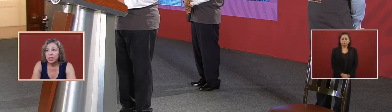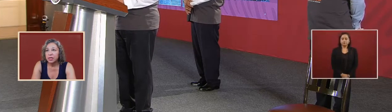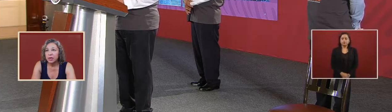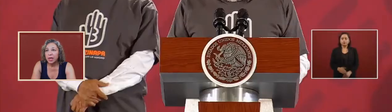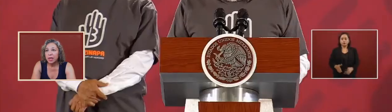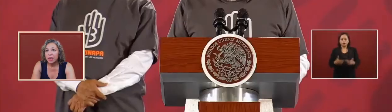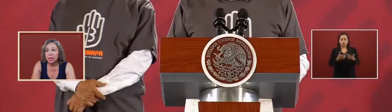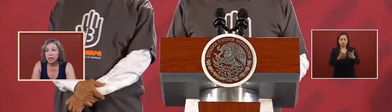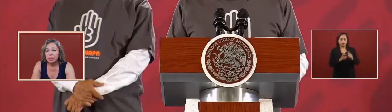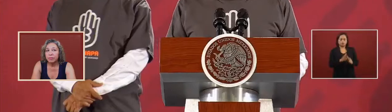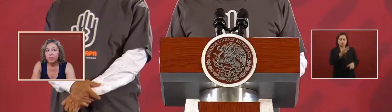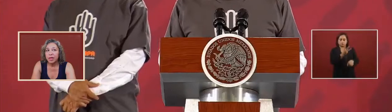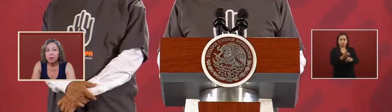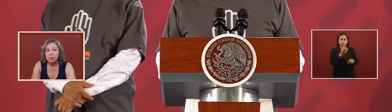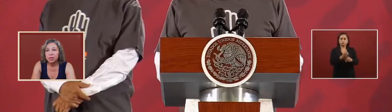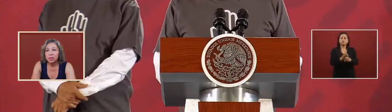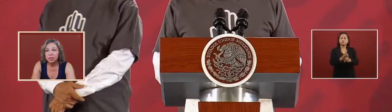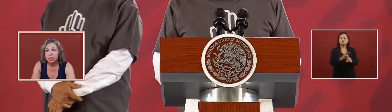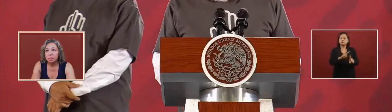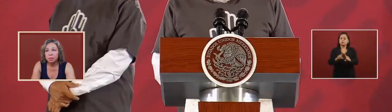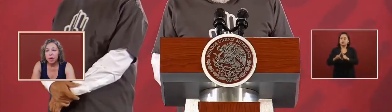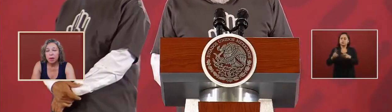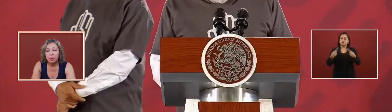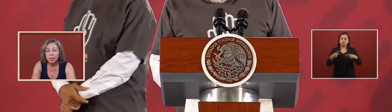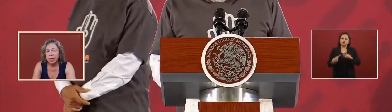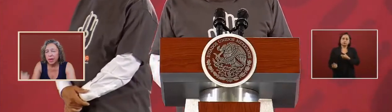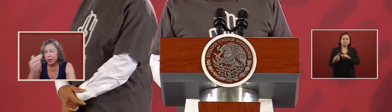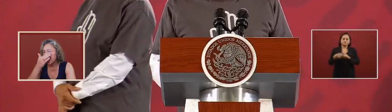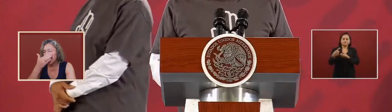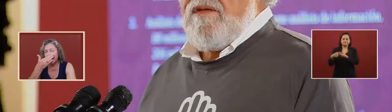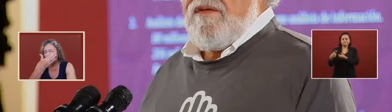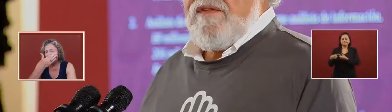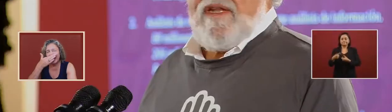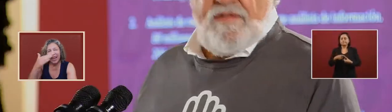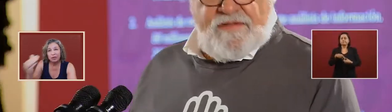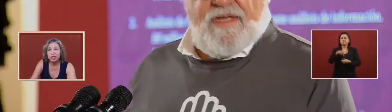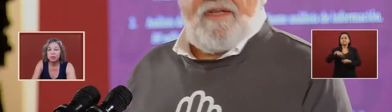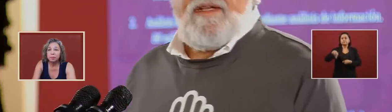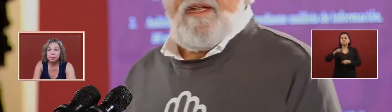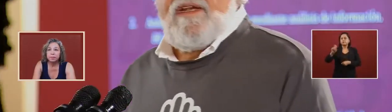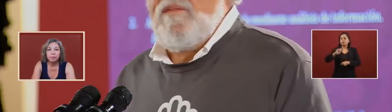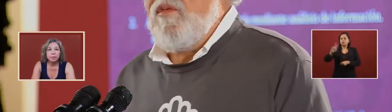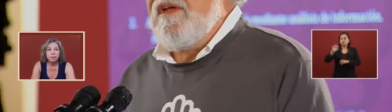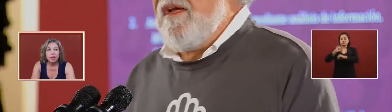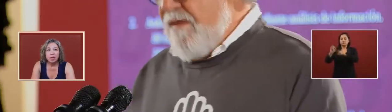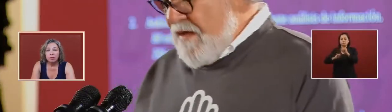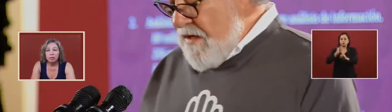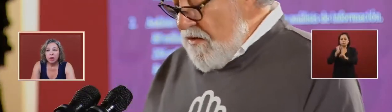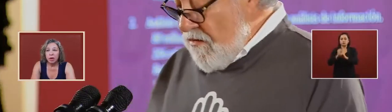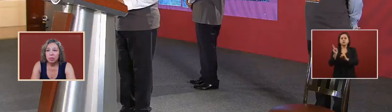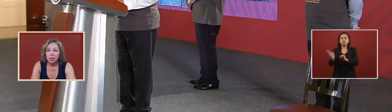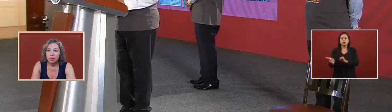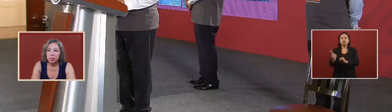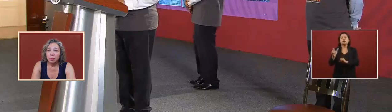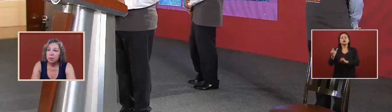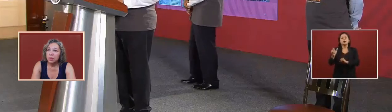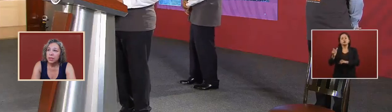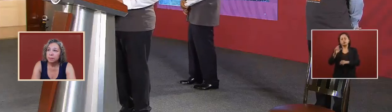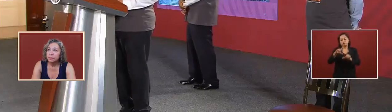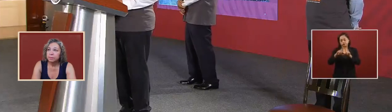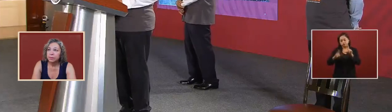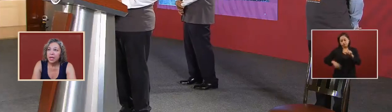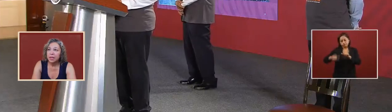we've integrated a multisubinary uh council uh with the